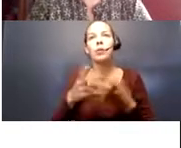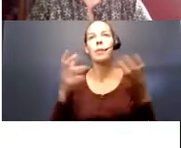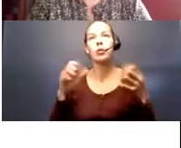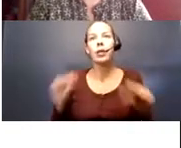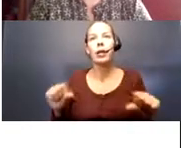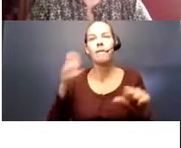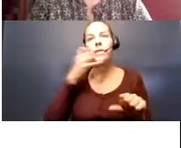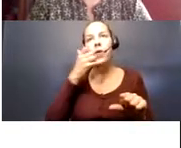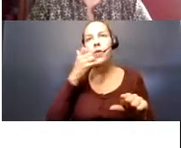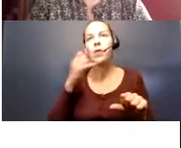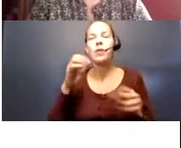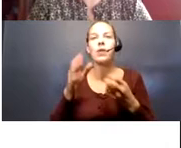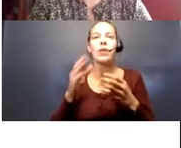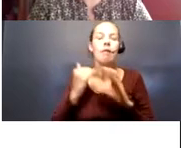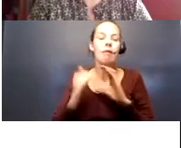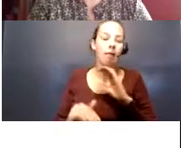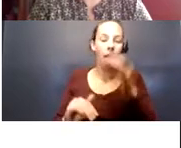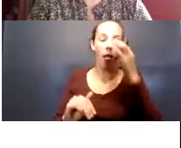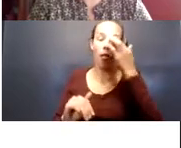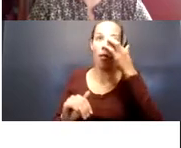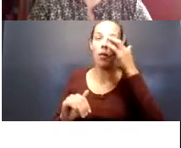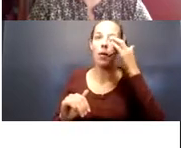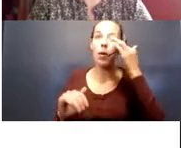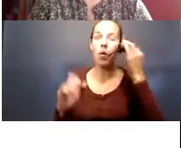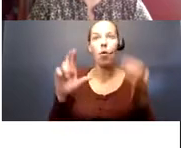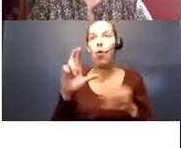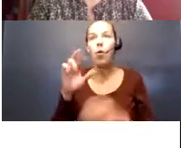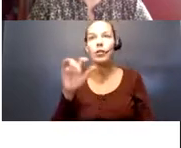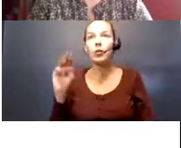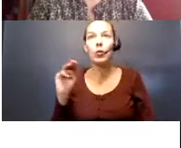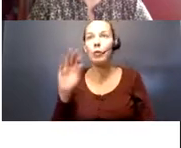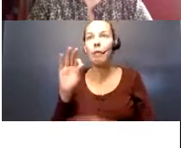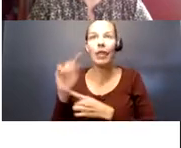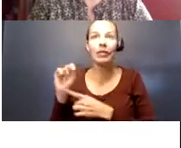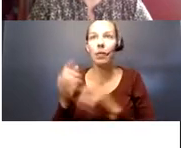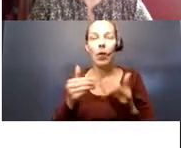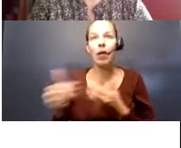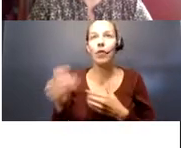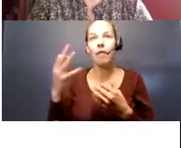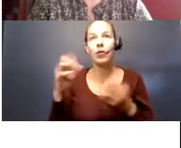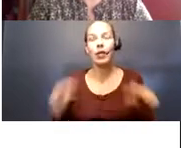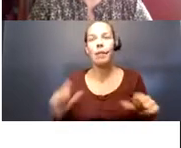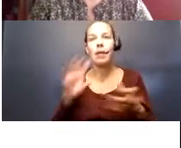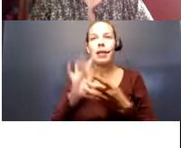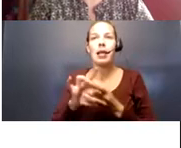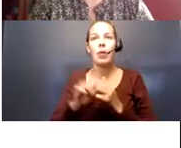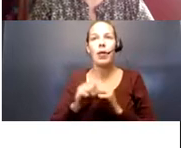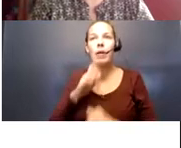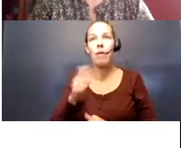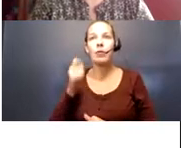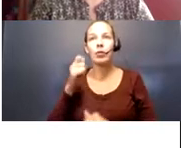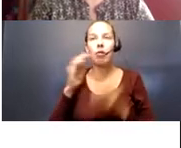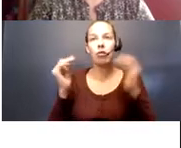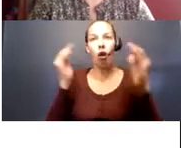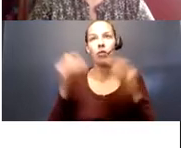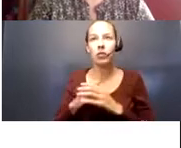phone or email. You know, or just Zoom or FaceTime if able to. But connecting with these older adults. And checking on them